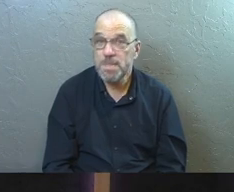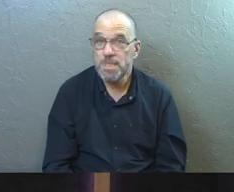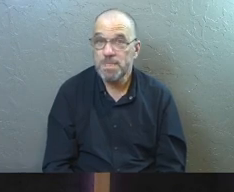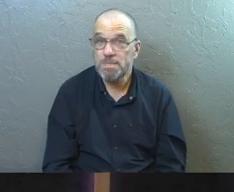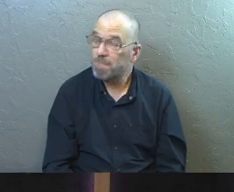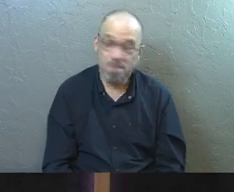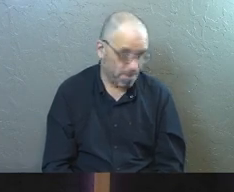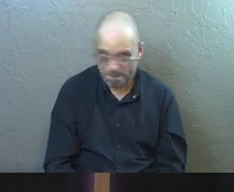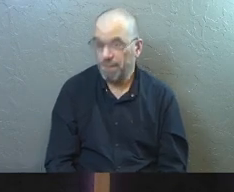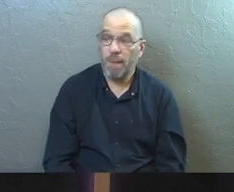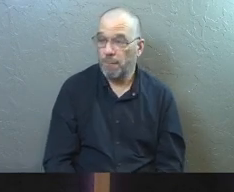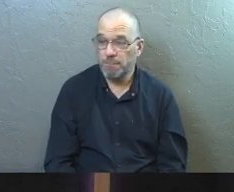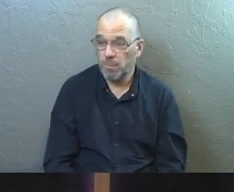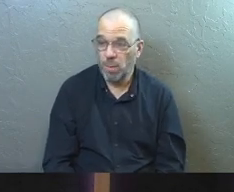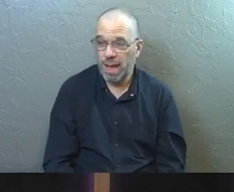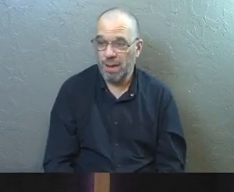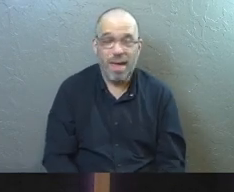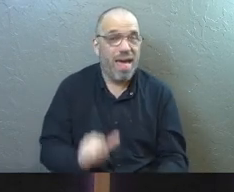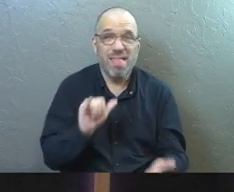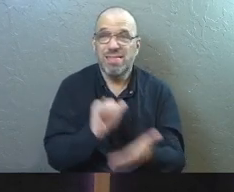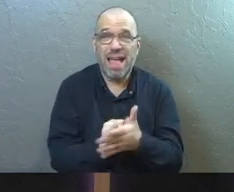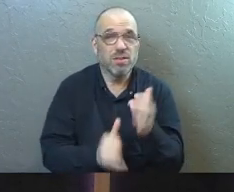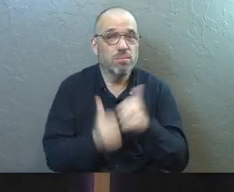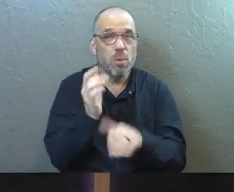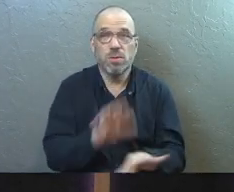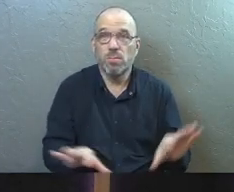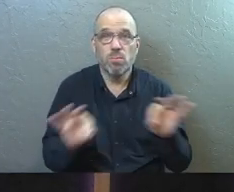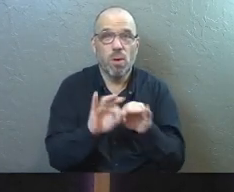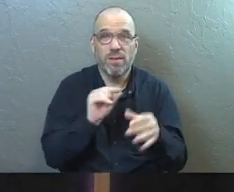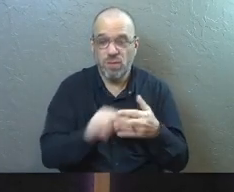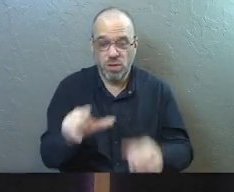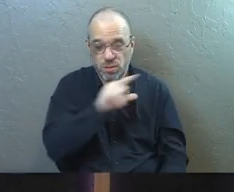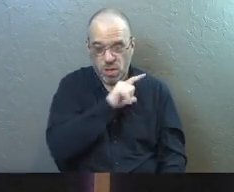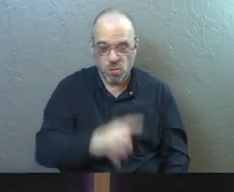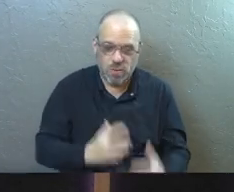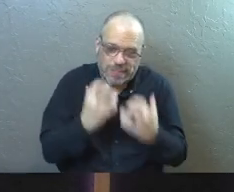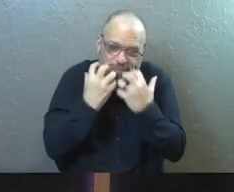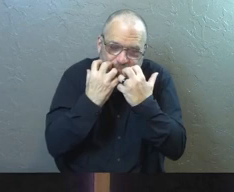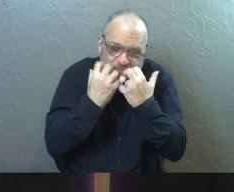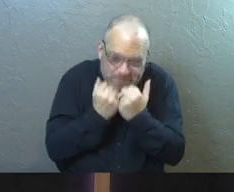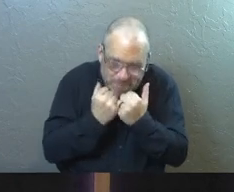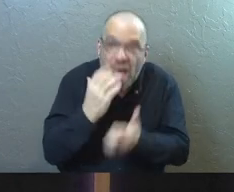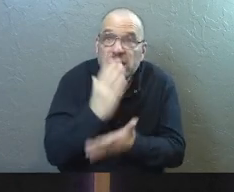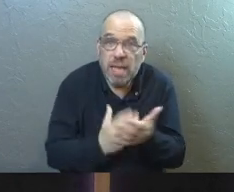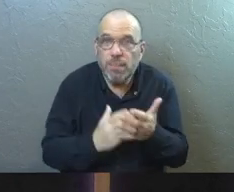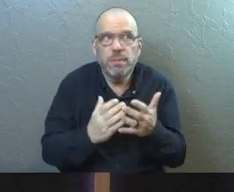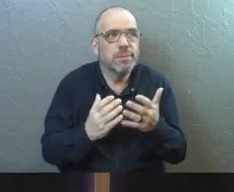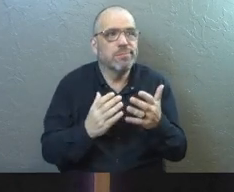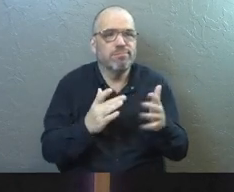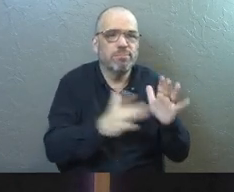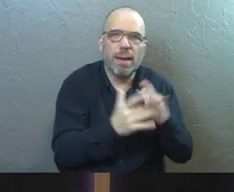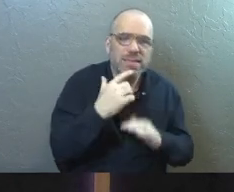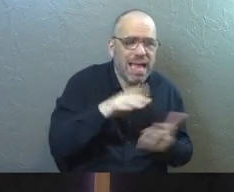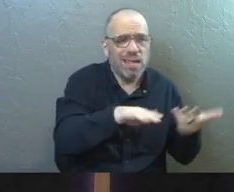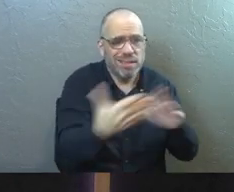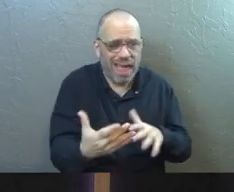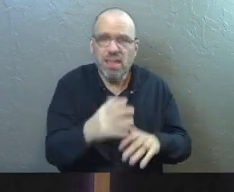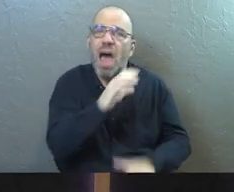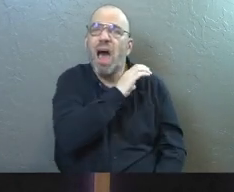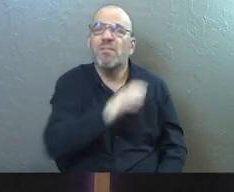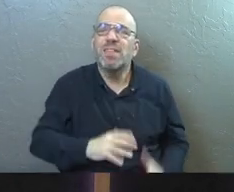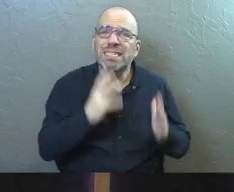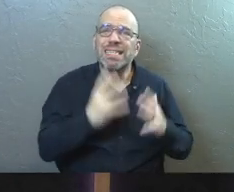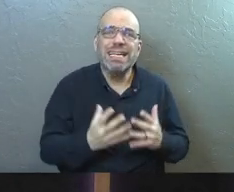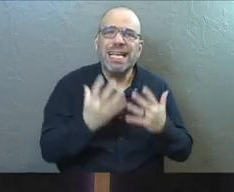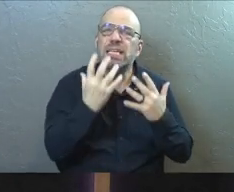To me, that's the most important verse in this entire message. The Lord cares deeply. Some of your versions say, death of the saints